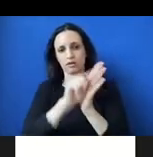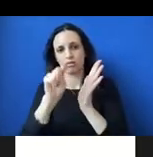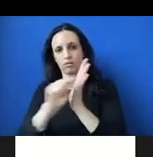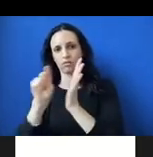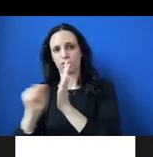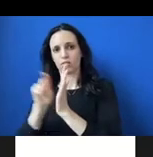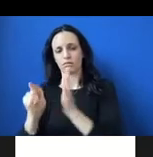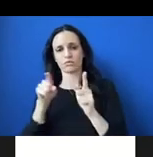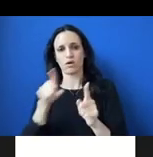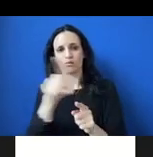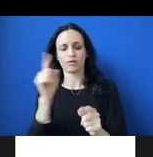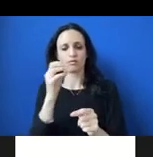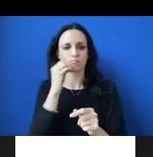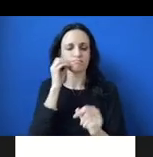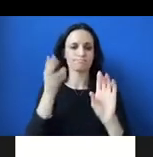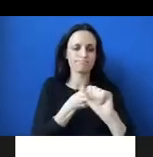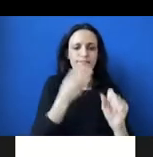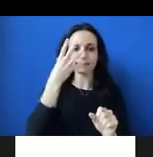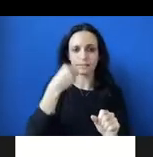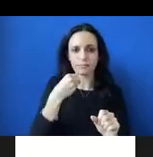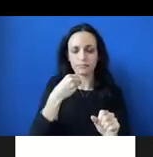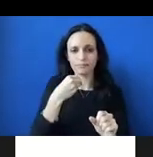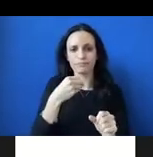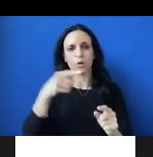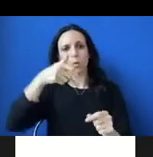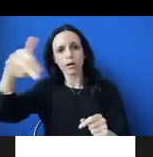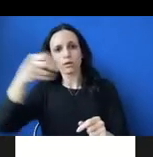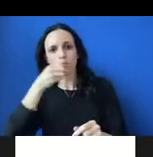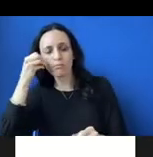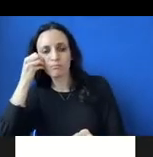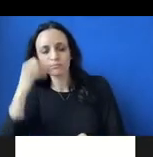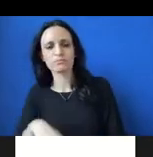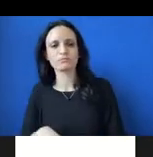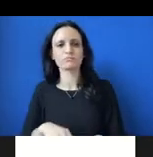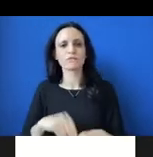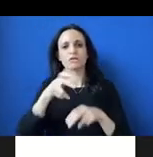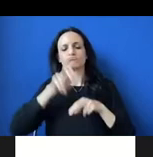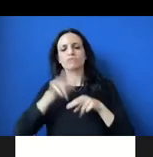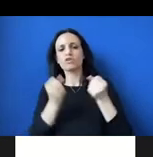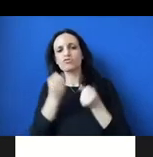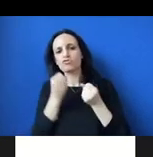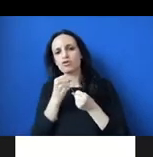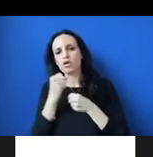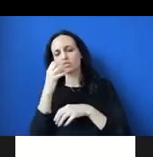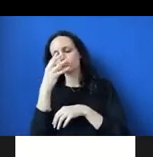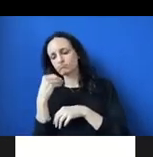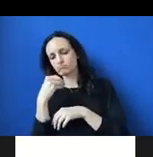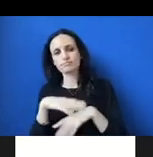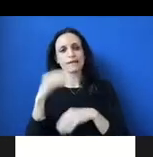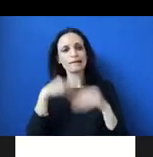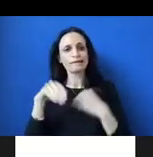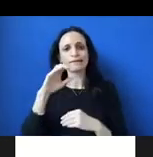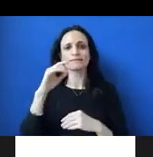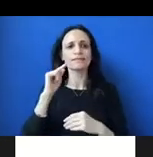while they're at home asleep in their bed, while walking home, while sleeping in their car, while eating Skittles, while doing any